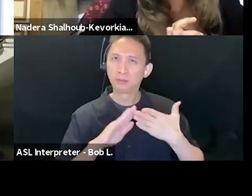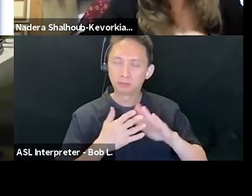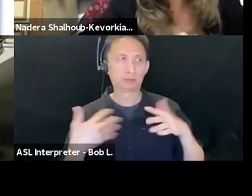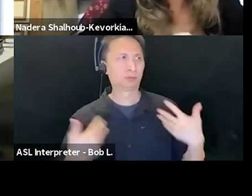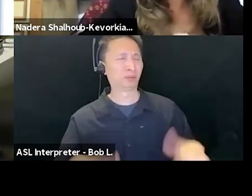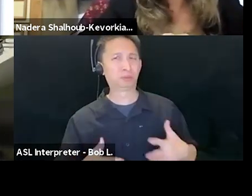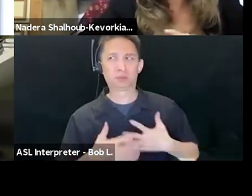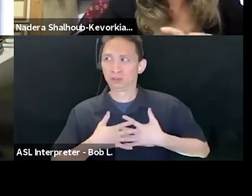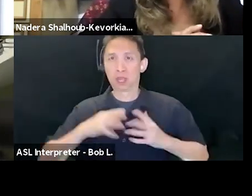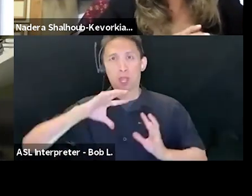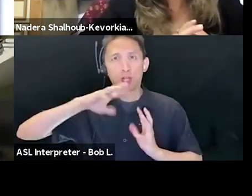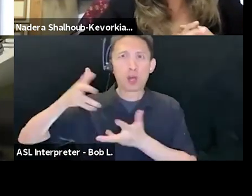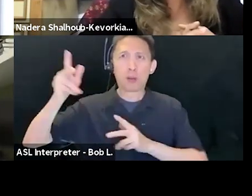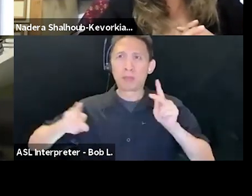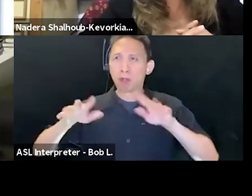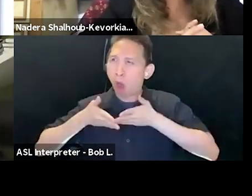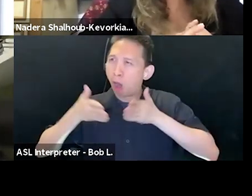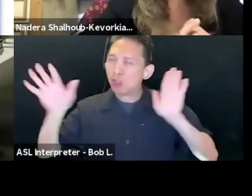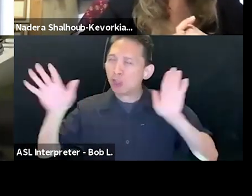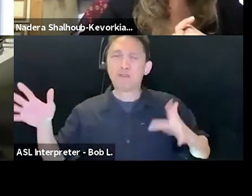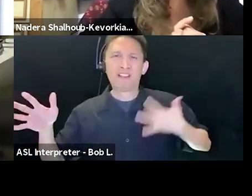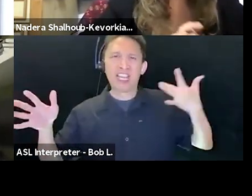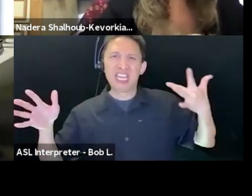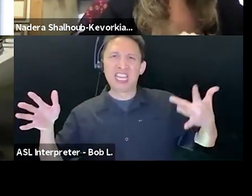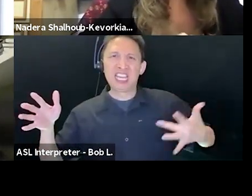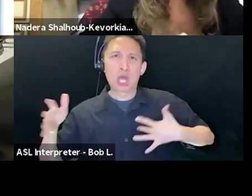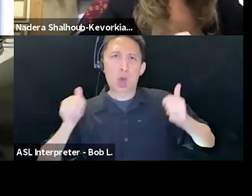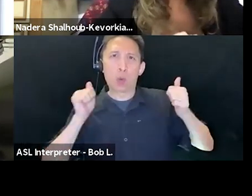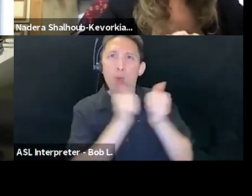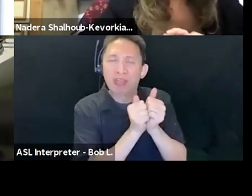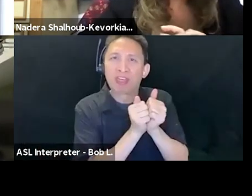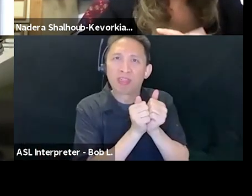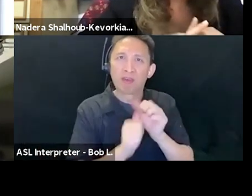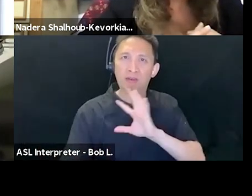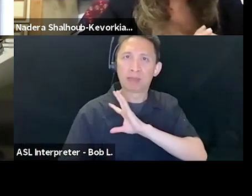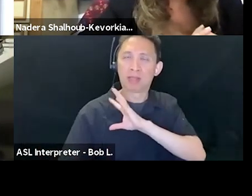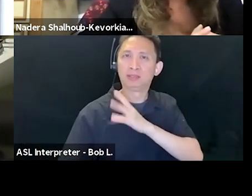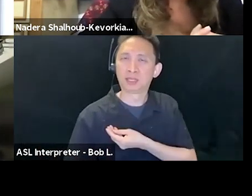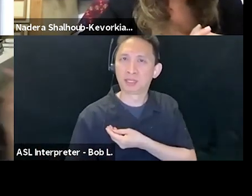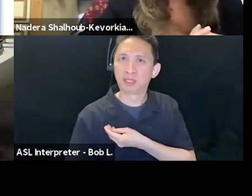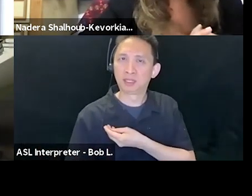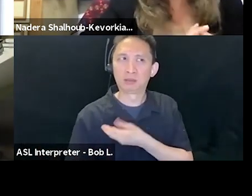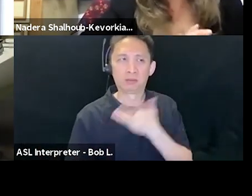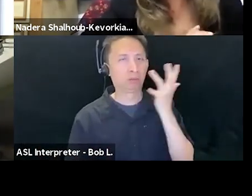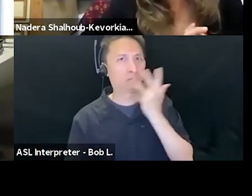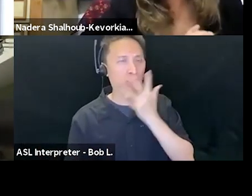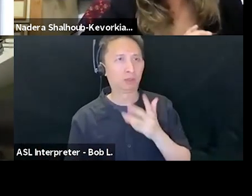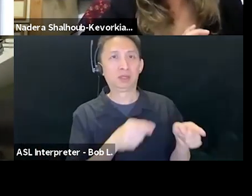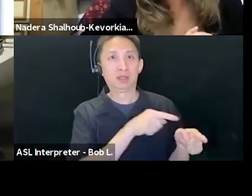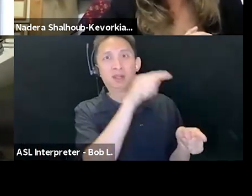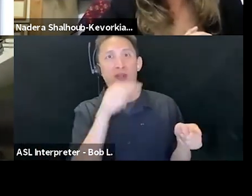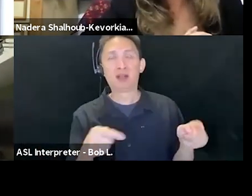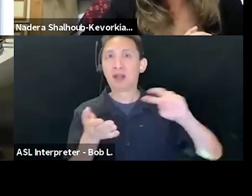Palestine speaks to the idea of Palestine. In other words, it speaks not just to this, to the small country on the eastern edge of the